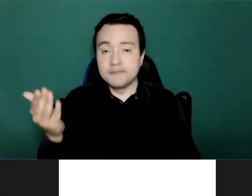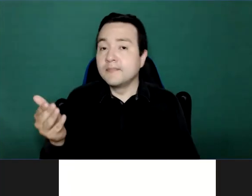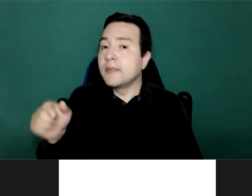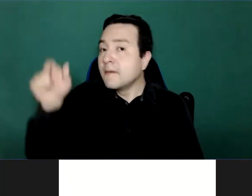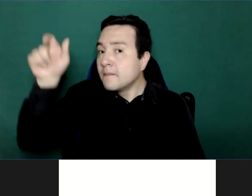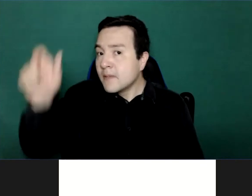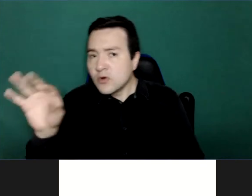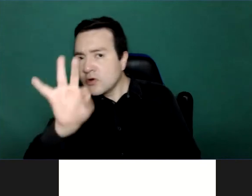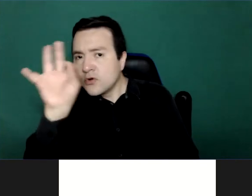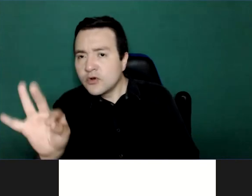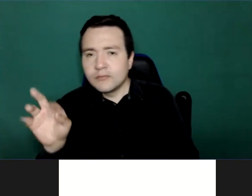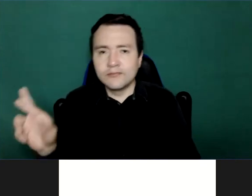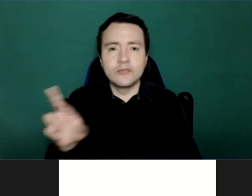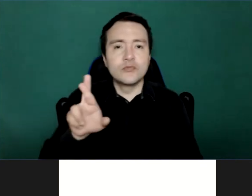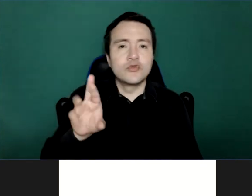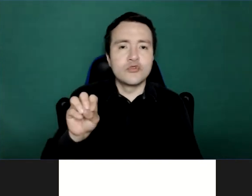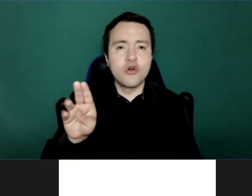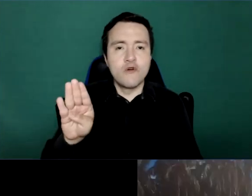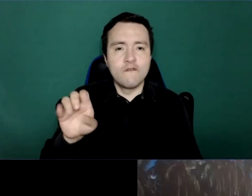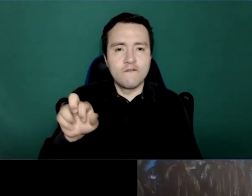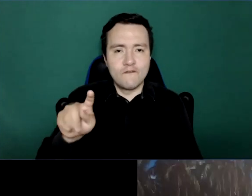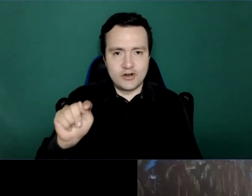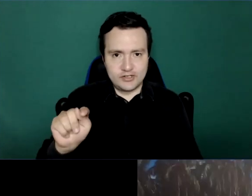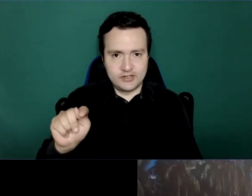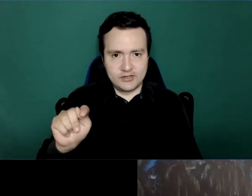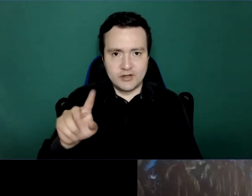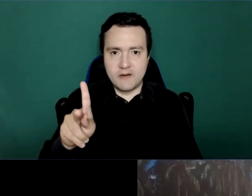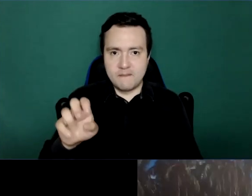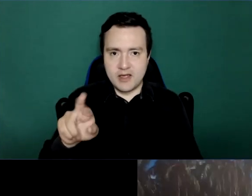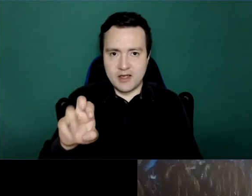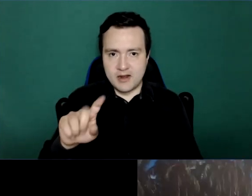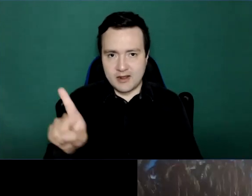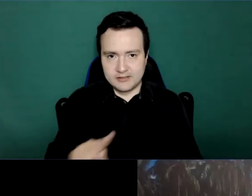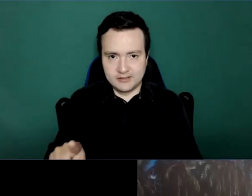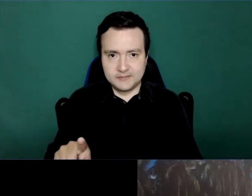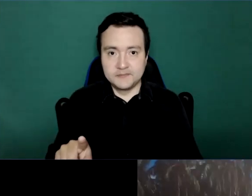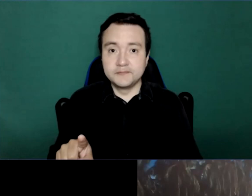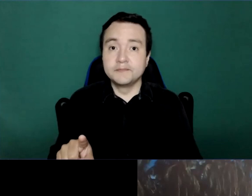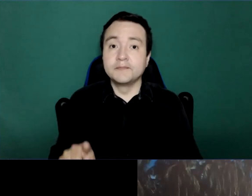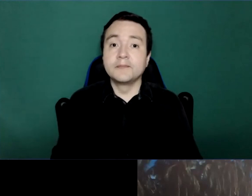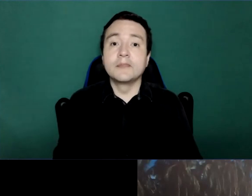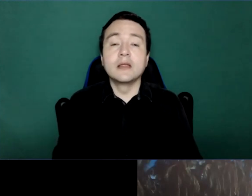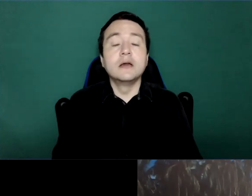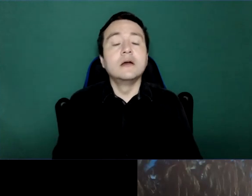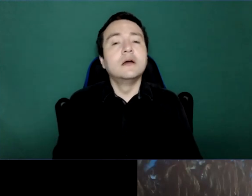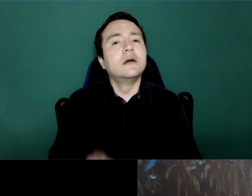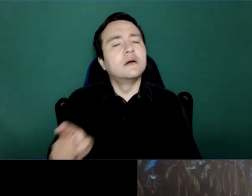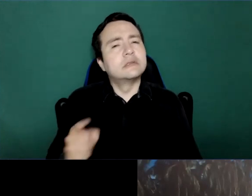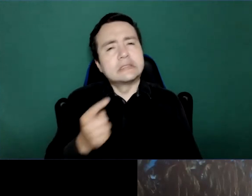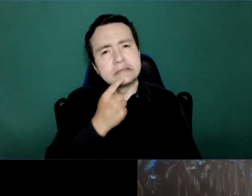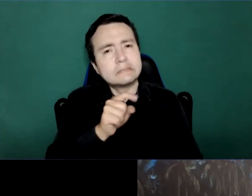affected groups in terms of mortality, but also isolation and stigma,